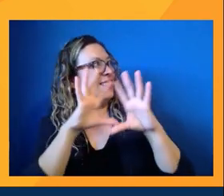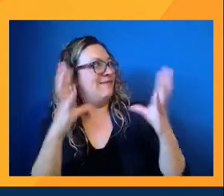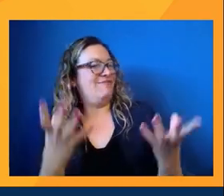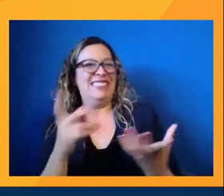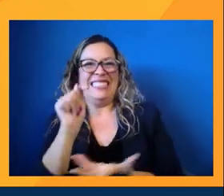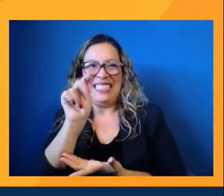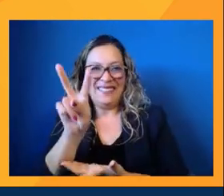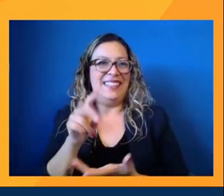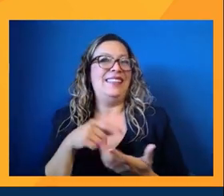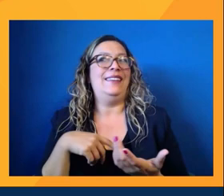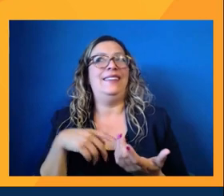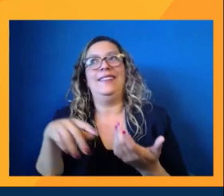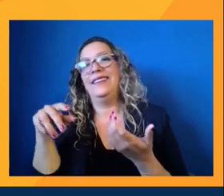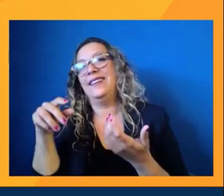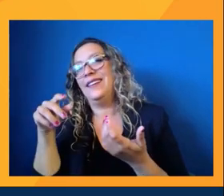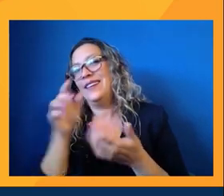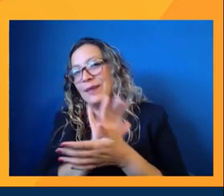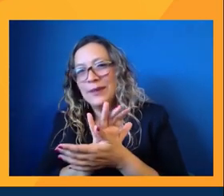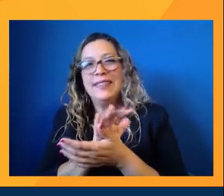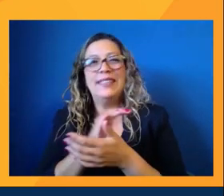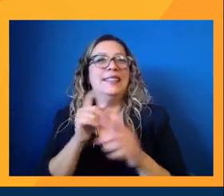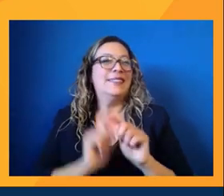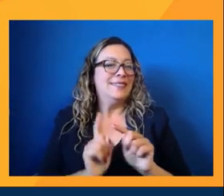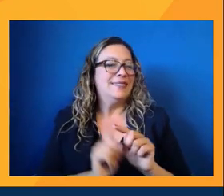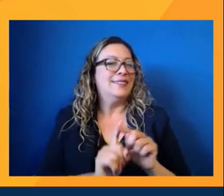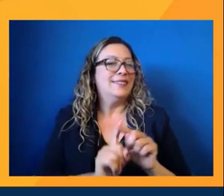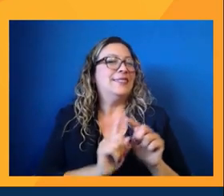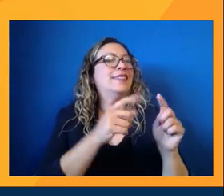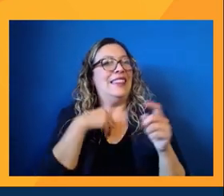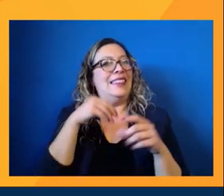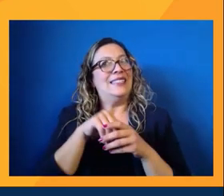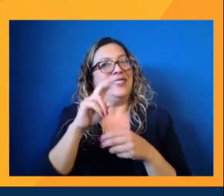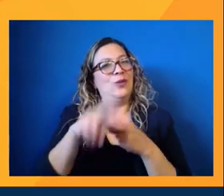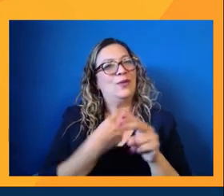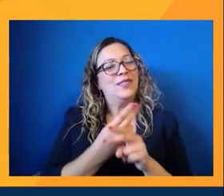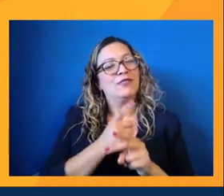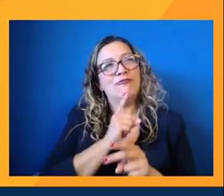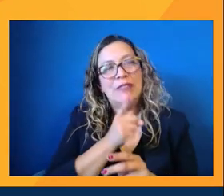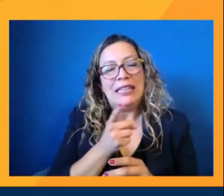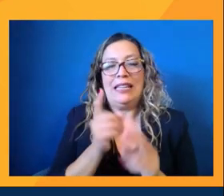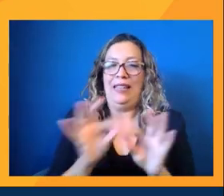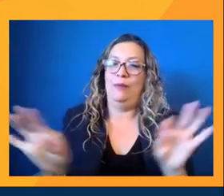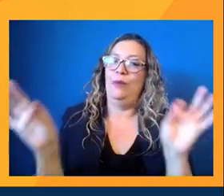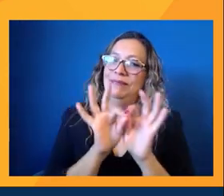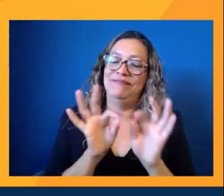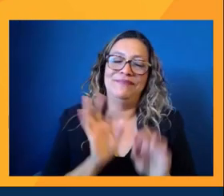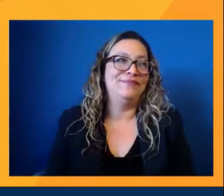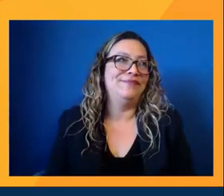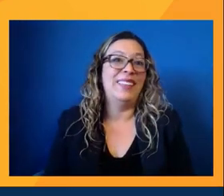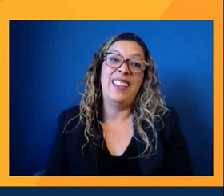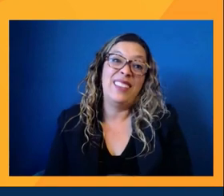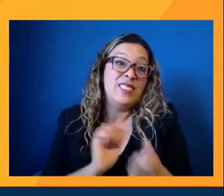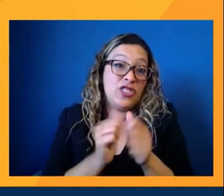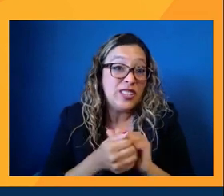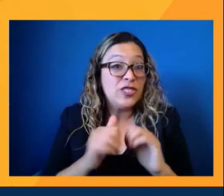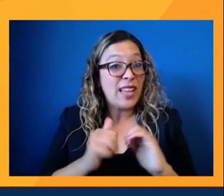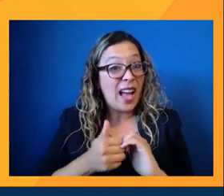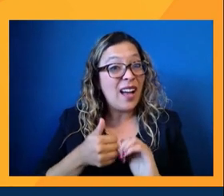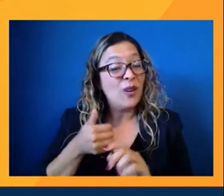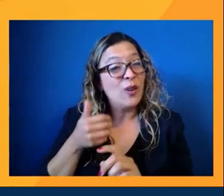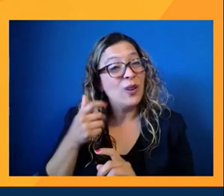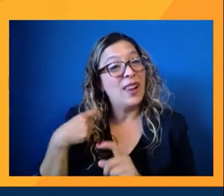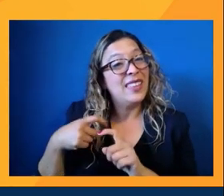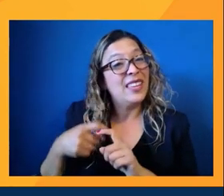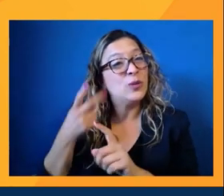themselves reflected in this universe, it's, it's massively important. It changes the way, you know, it's, it's an inclusion